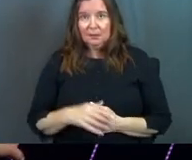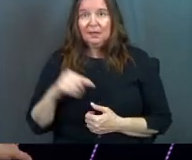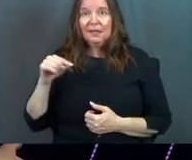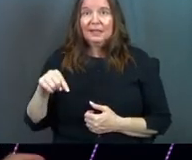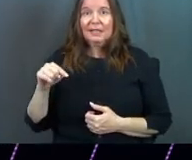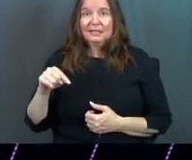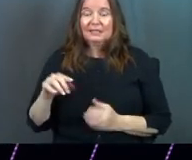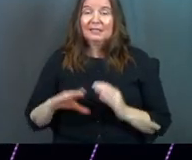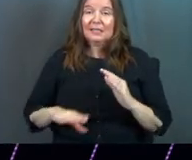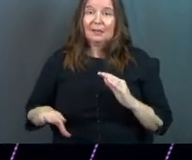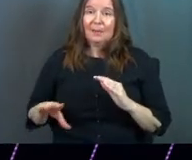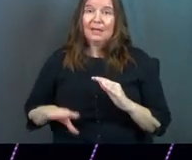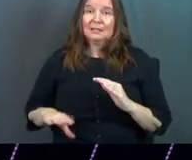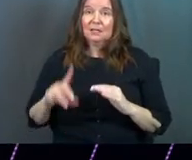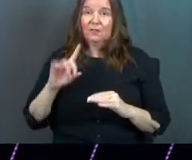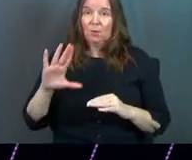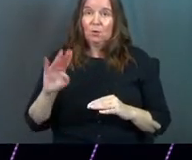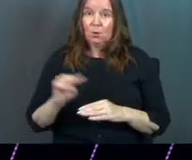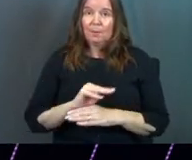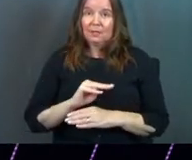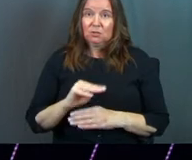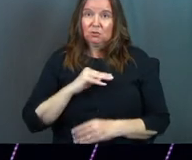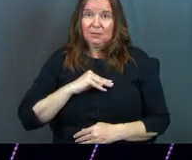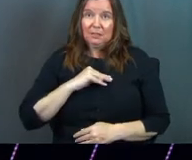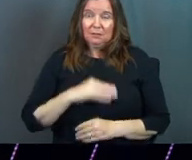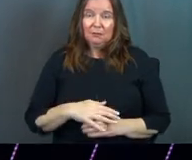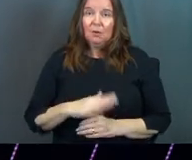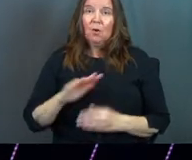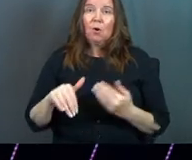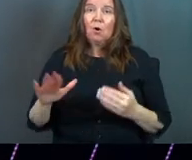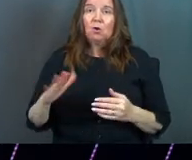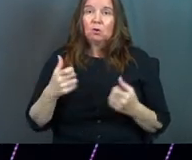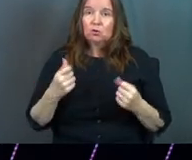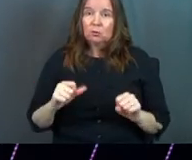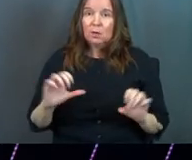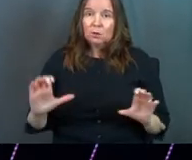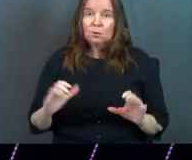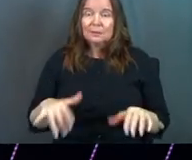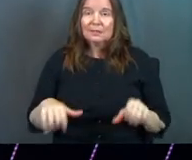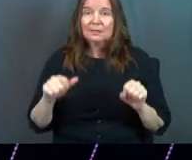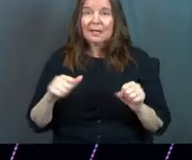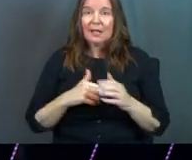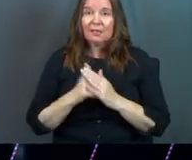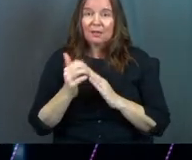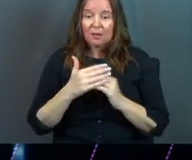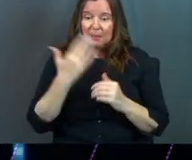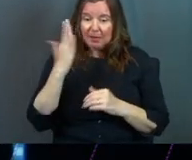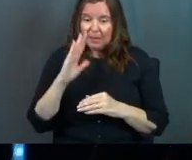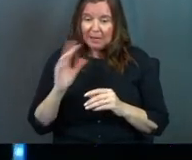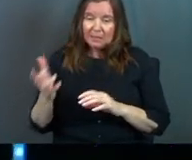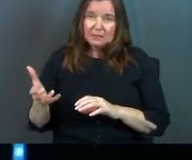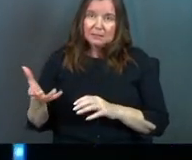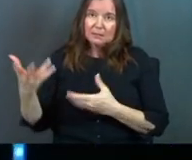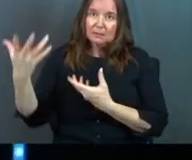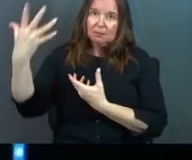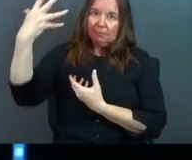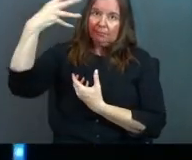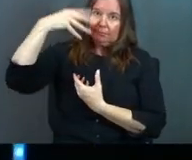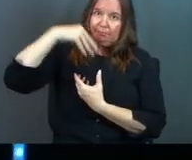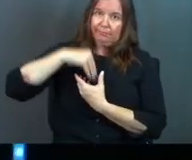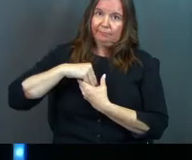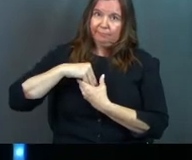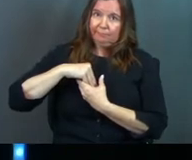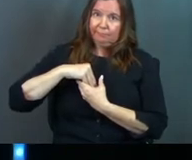This is the basis for your ministry. All you're trying to do is to take the comfort that God has poured into your life.